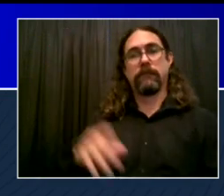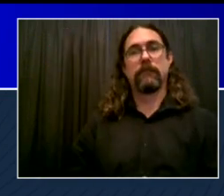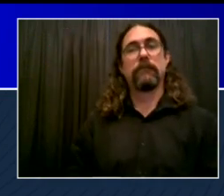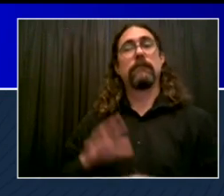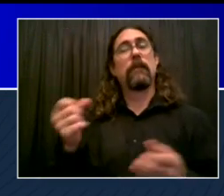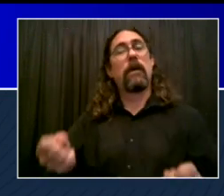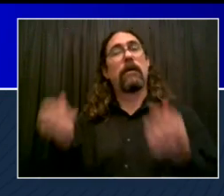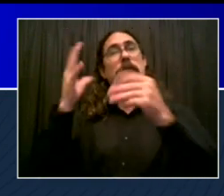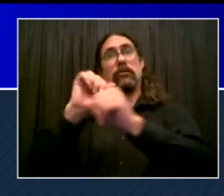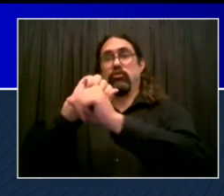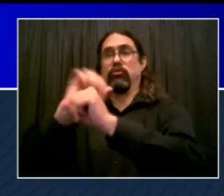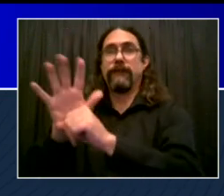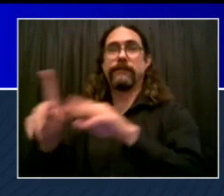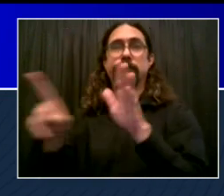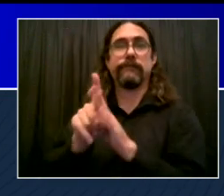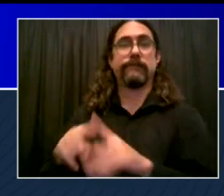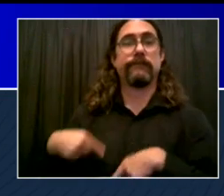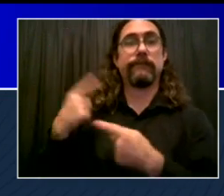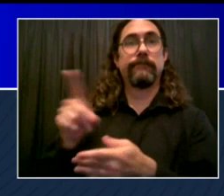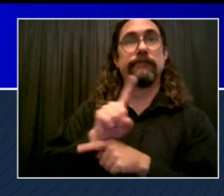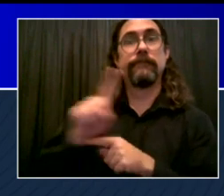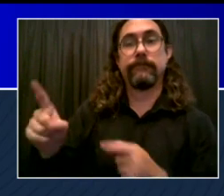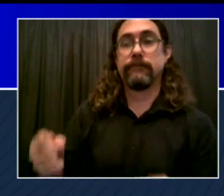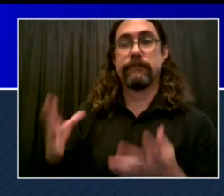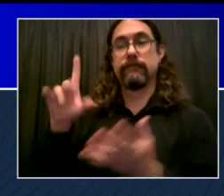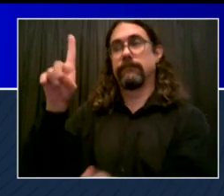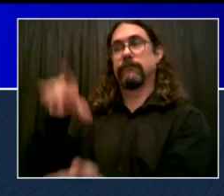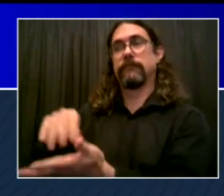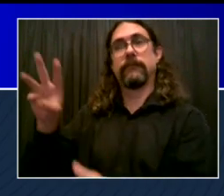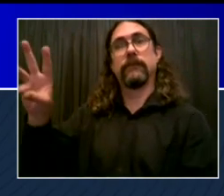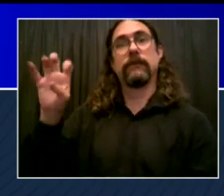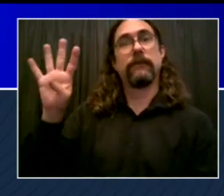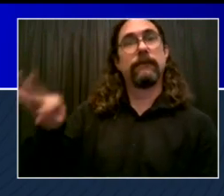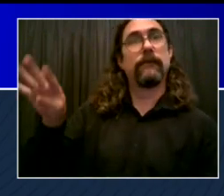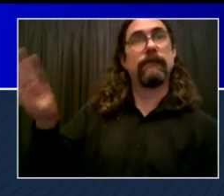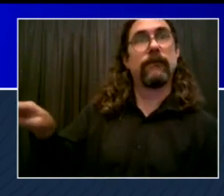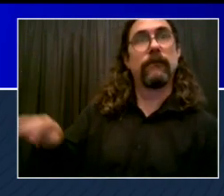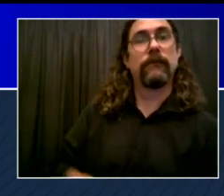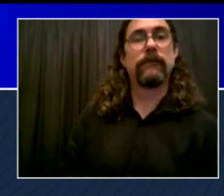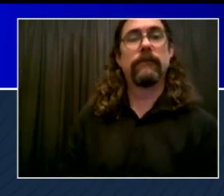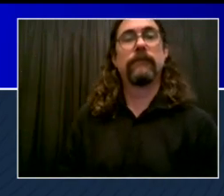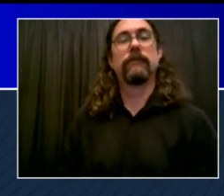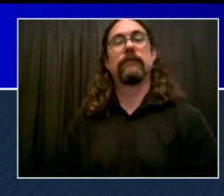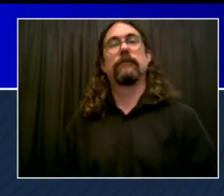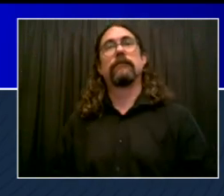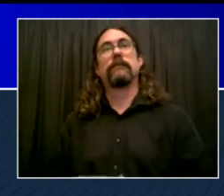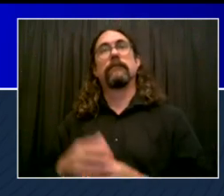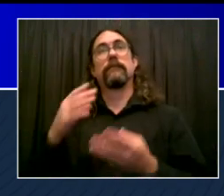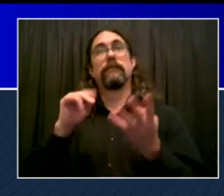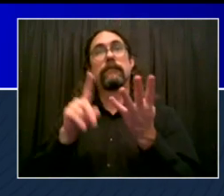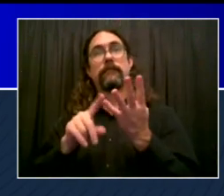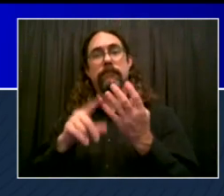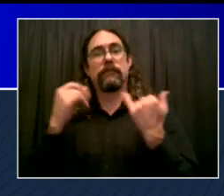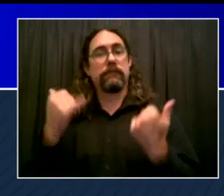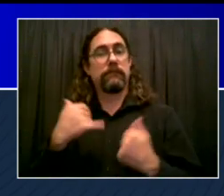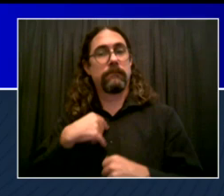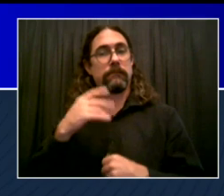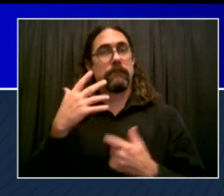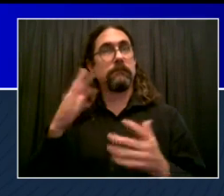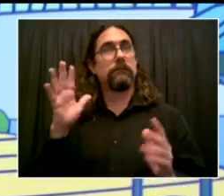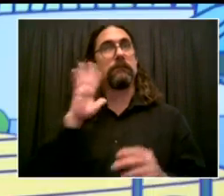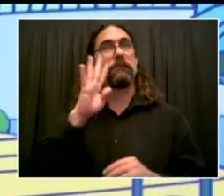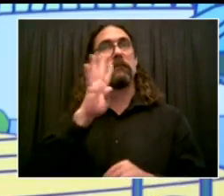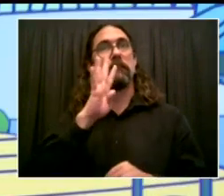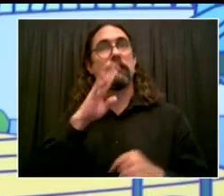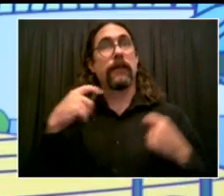excuse me, 1,644 cases. Finally, I'm going to do a few words in Spanish about Vax to School, the vaccination effort to